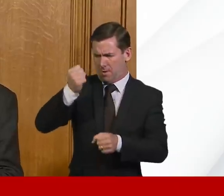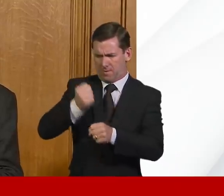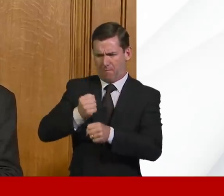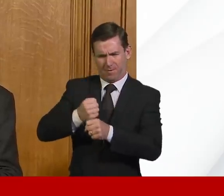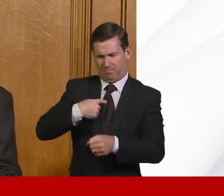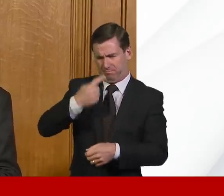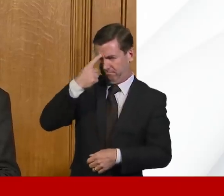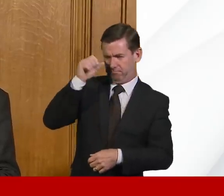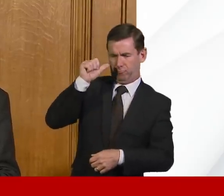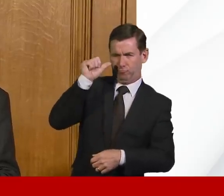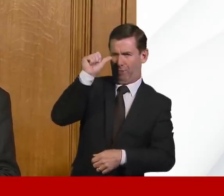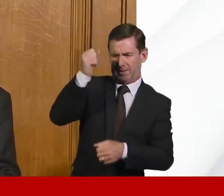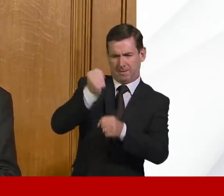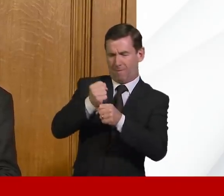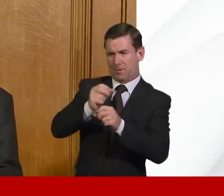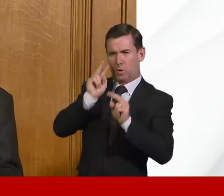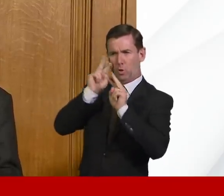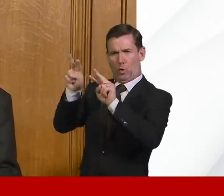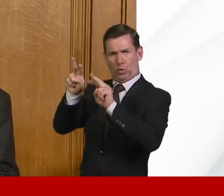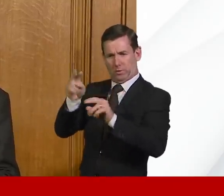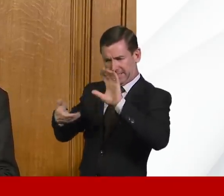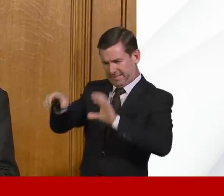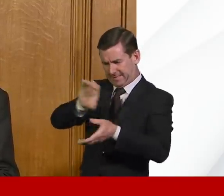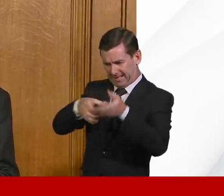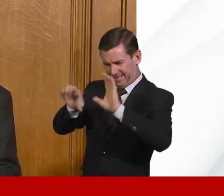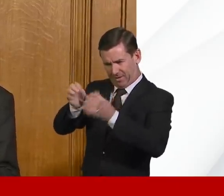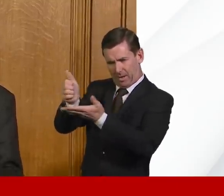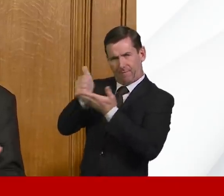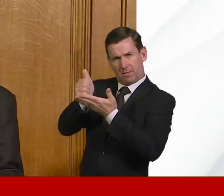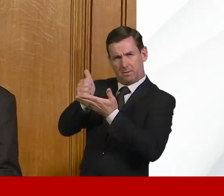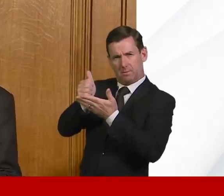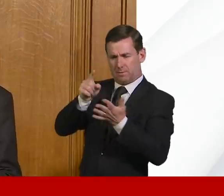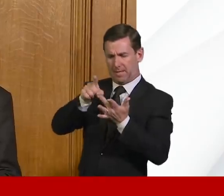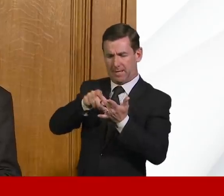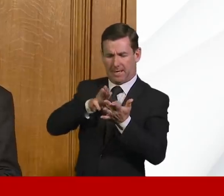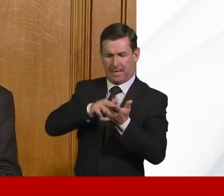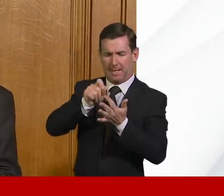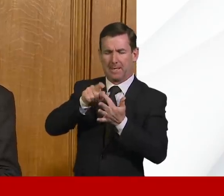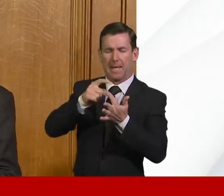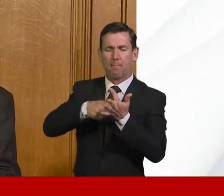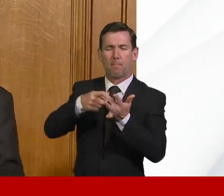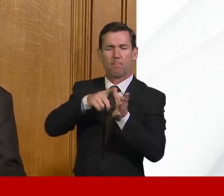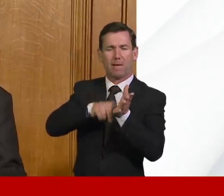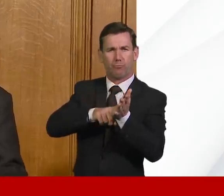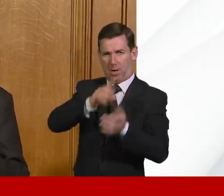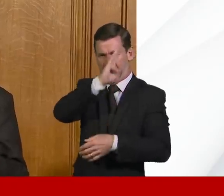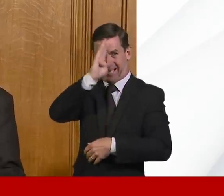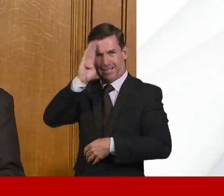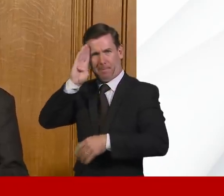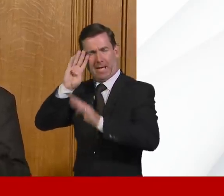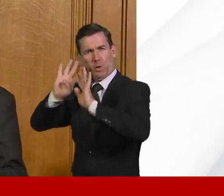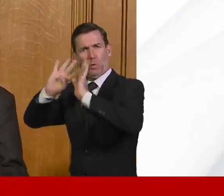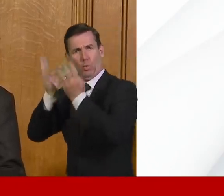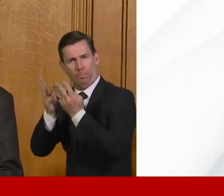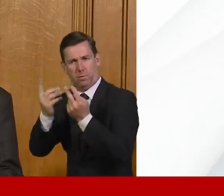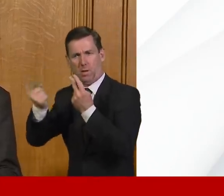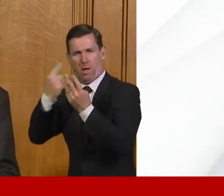on the best scientific advice. And the Imperial Academic Group and a number of other academic groups are providing some of the